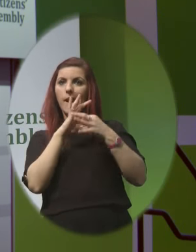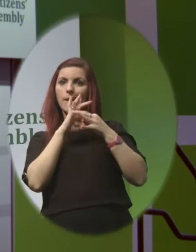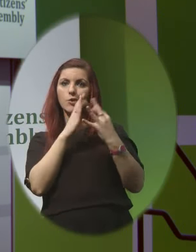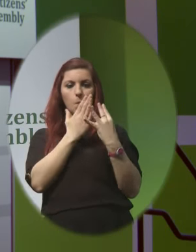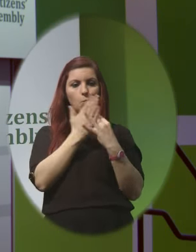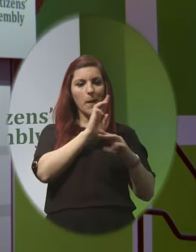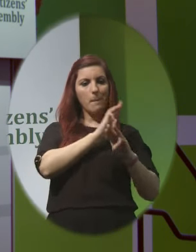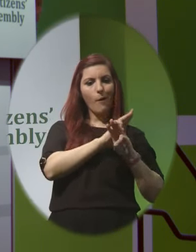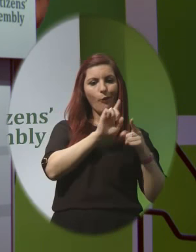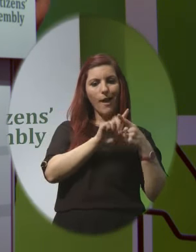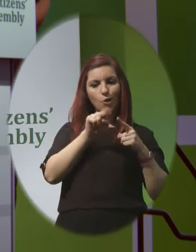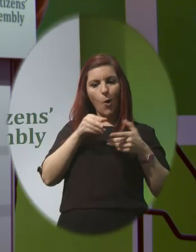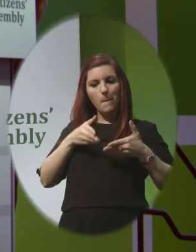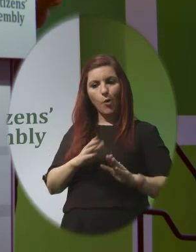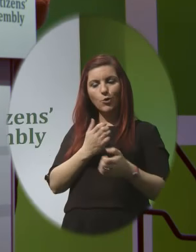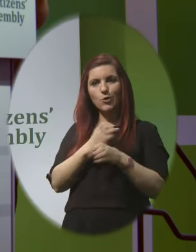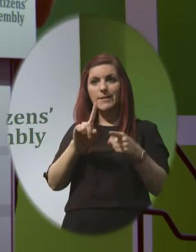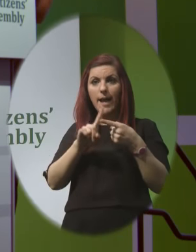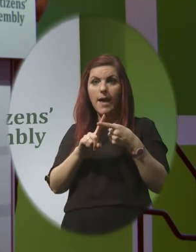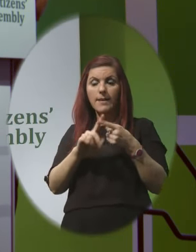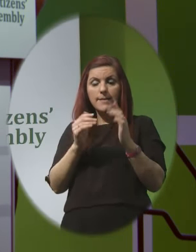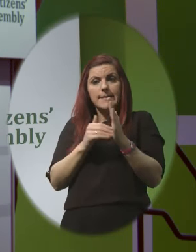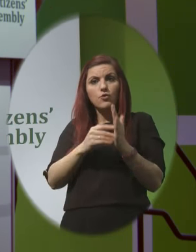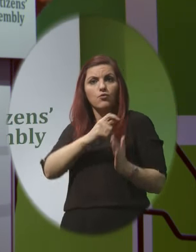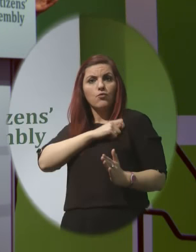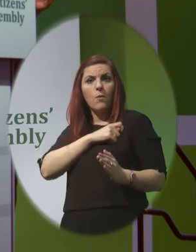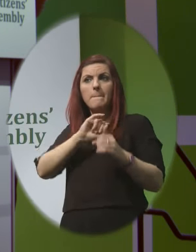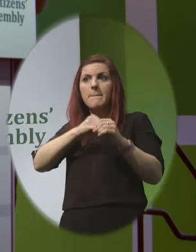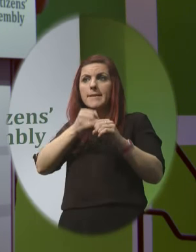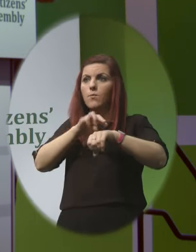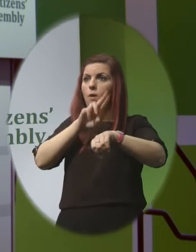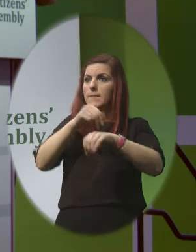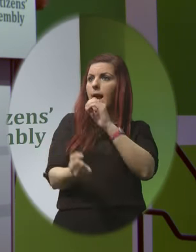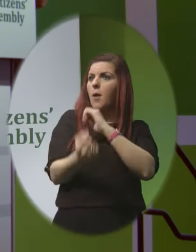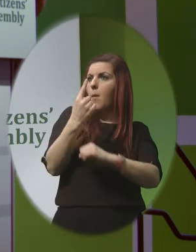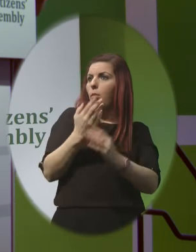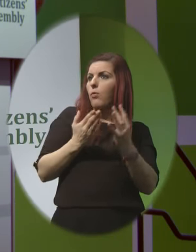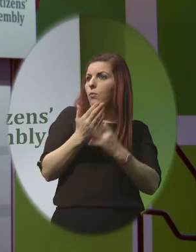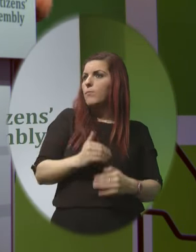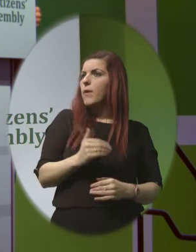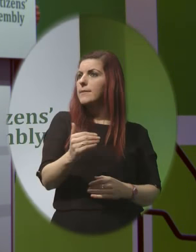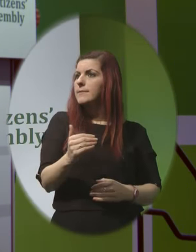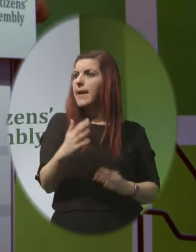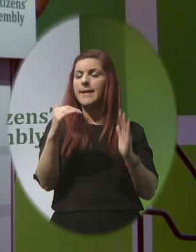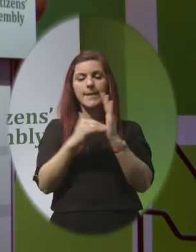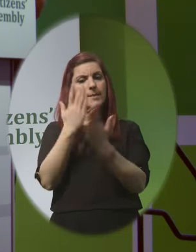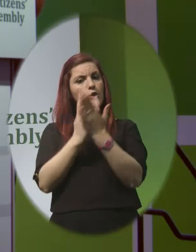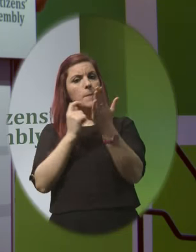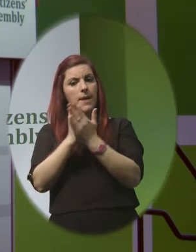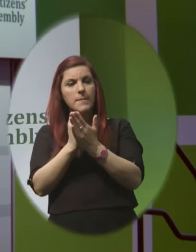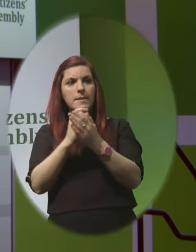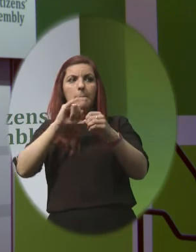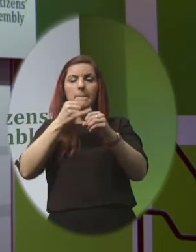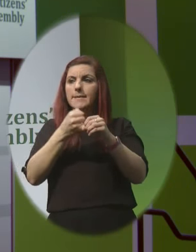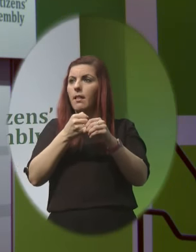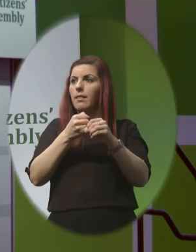and the mother And the fact that medical problems can arise during pregnancy On rare occasions a medical intervention necessary